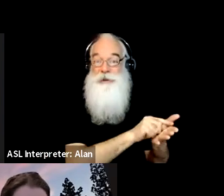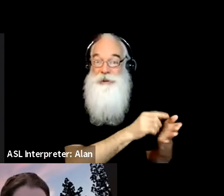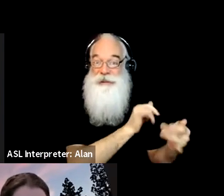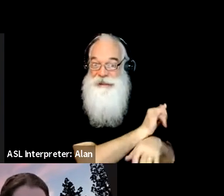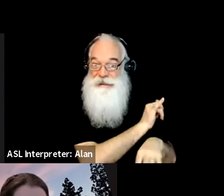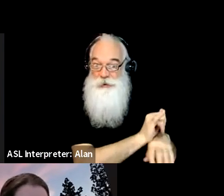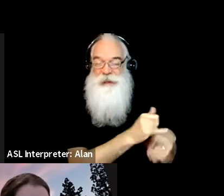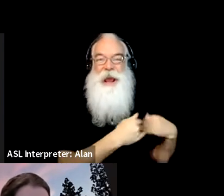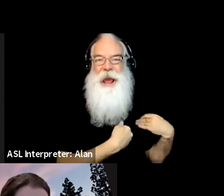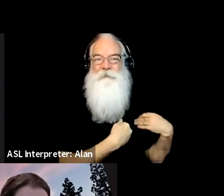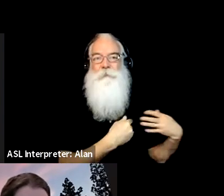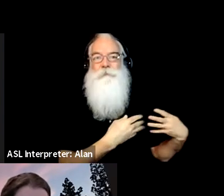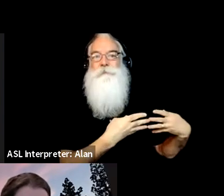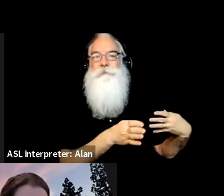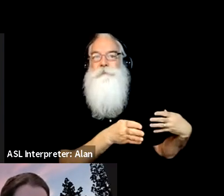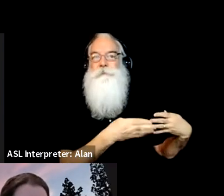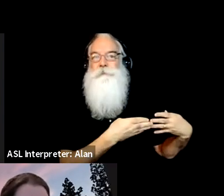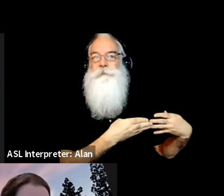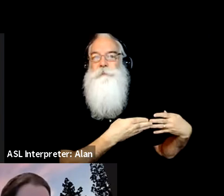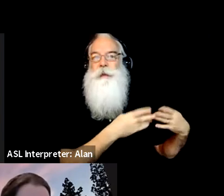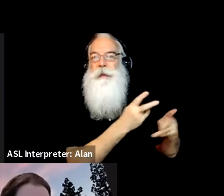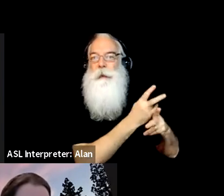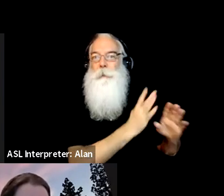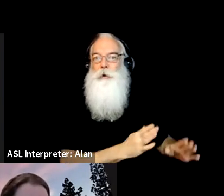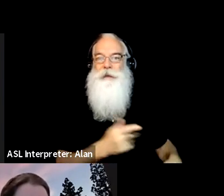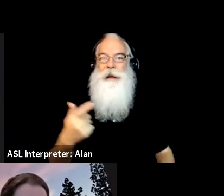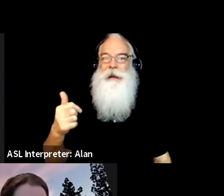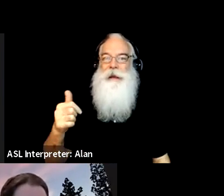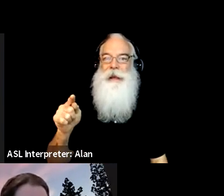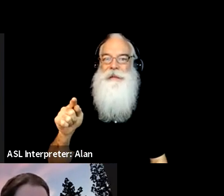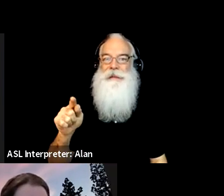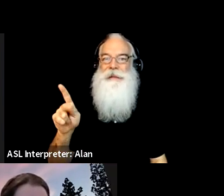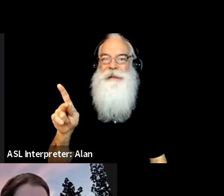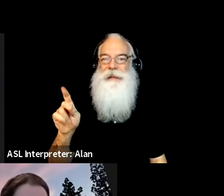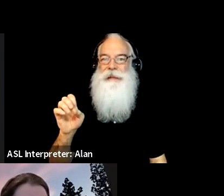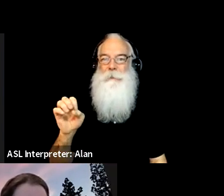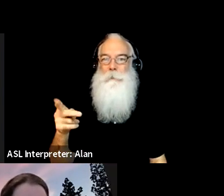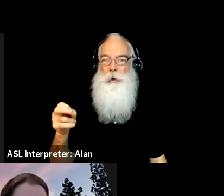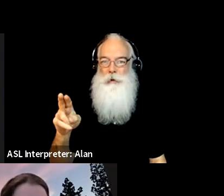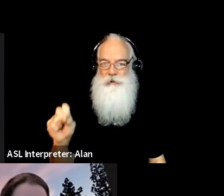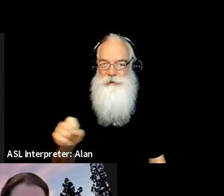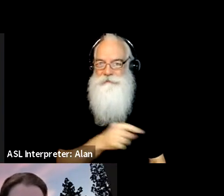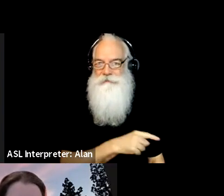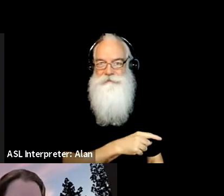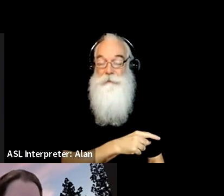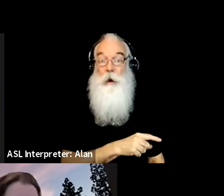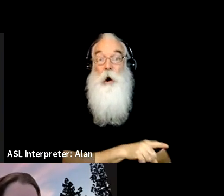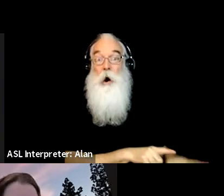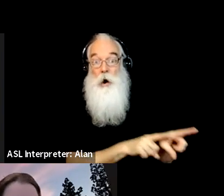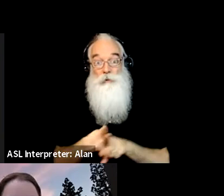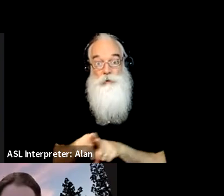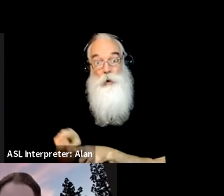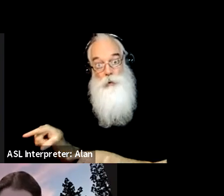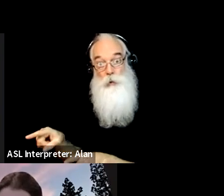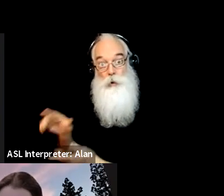the systems that focus money on a particular group of books, but gatekeepers also exist at the school level, the